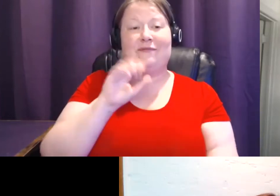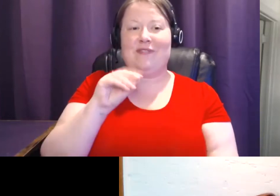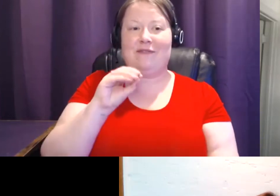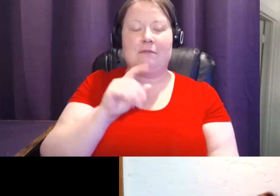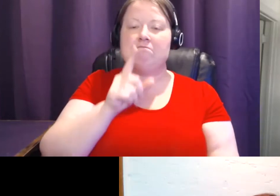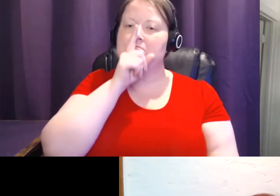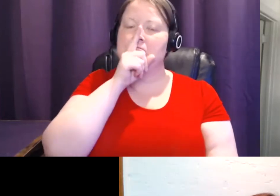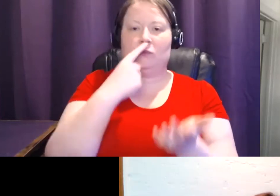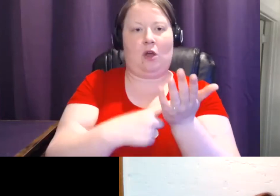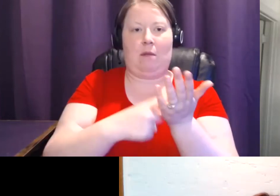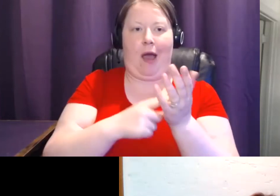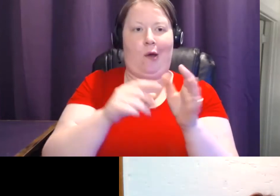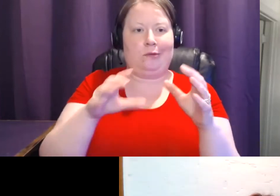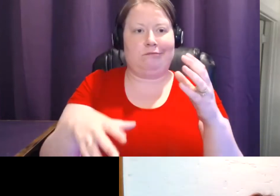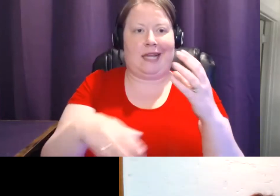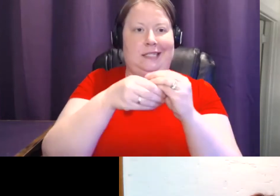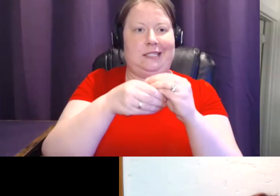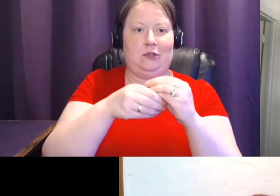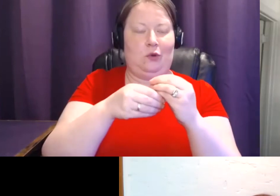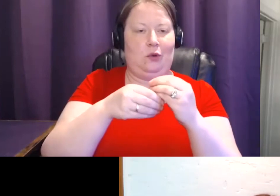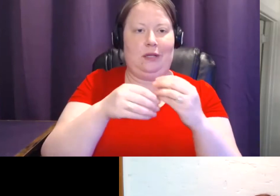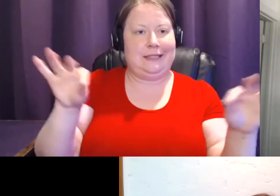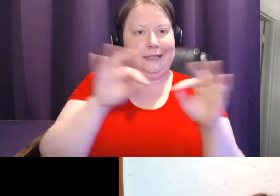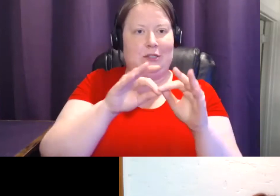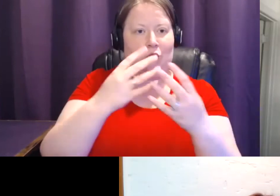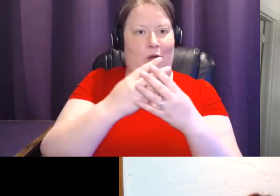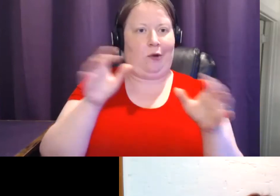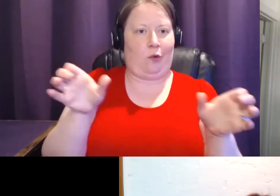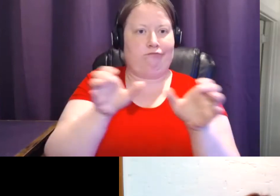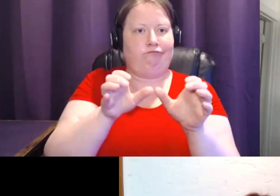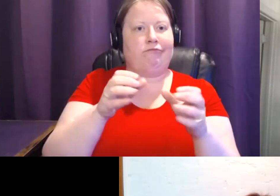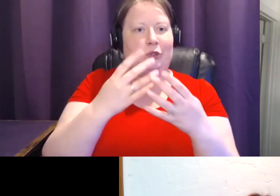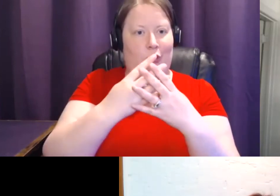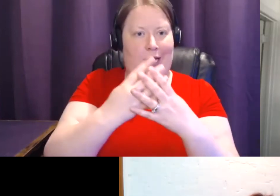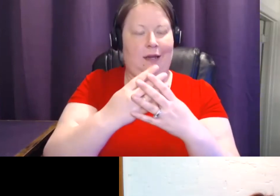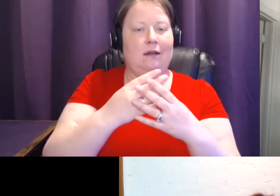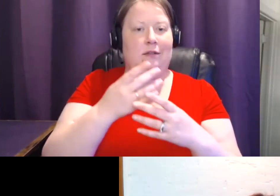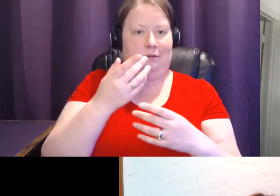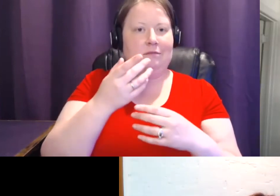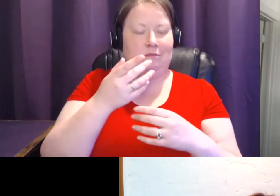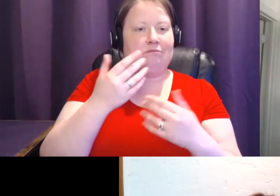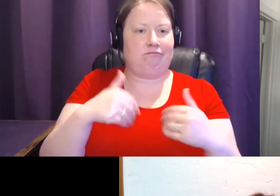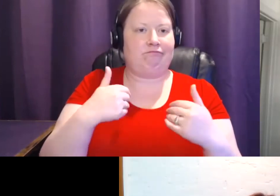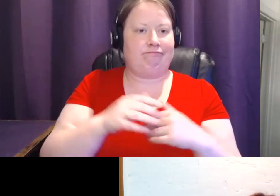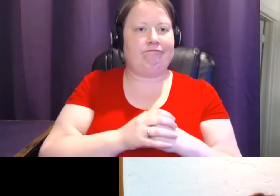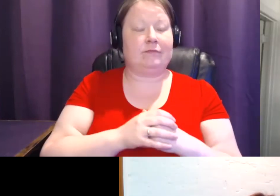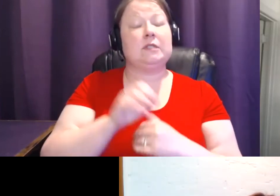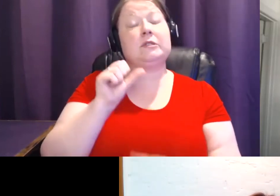adjunct screening or additional essential screening, as you point out, and you call it, Andrea. So